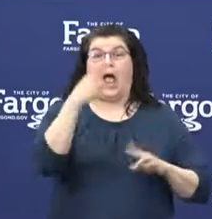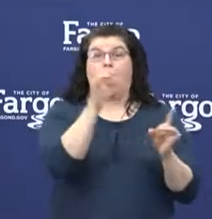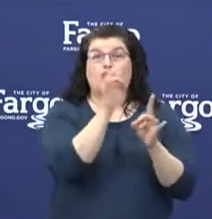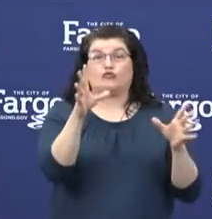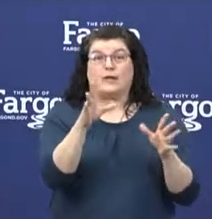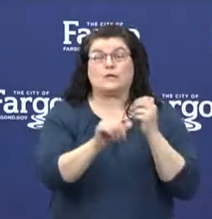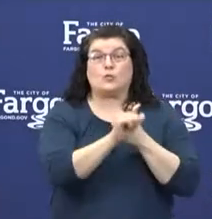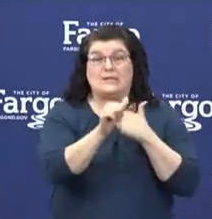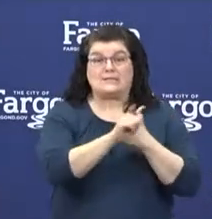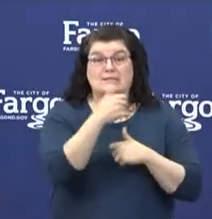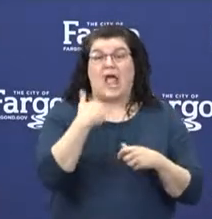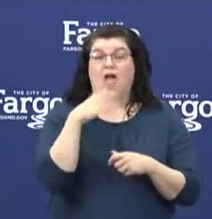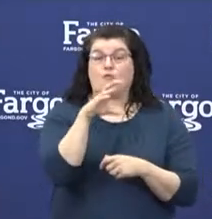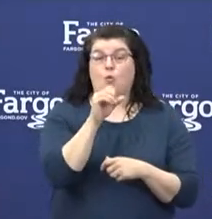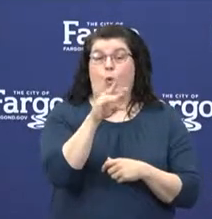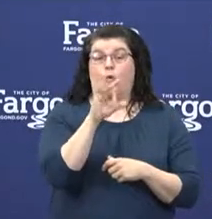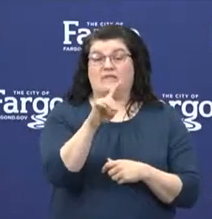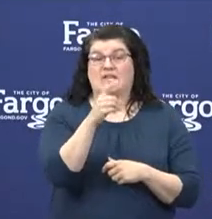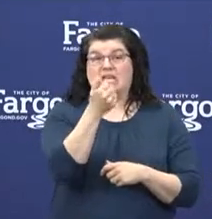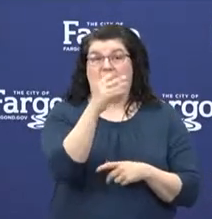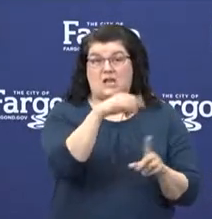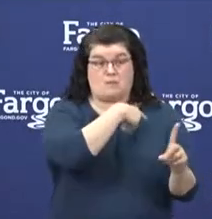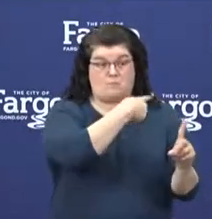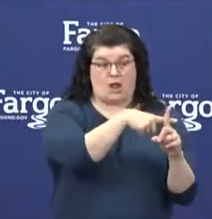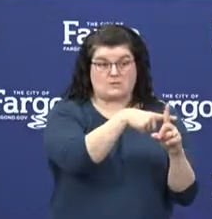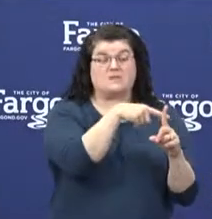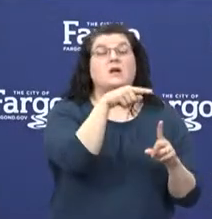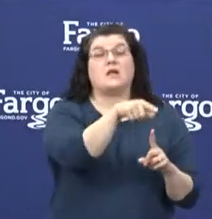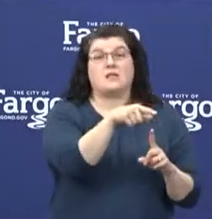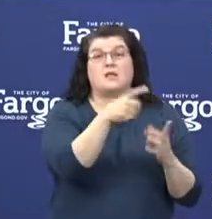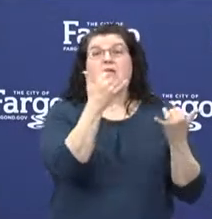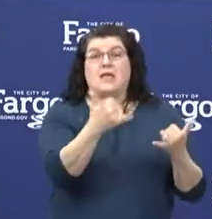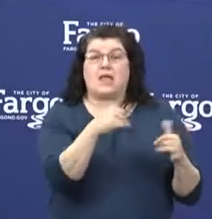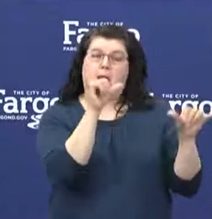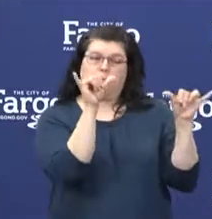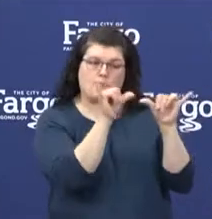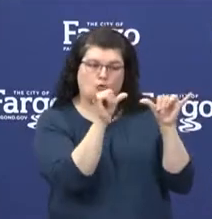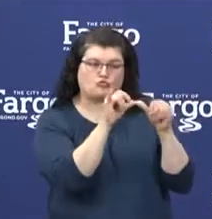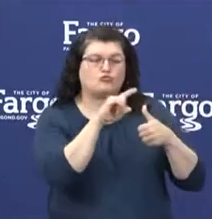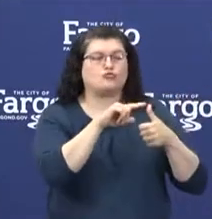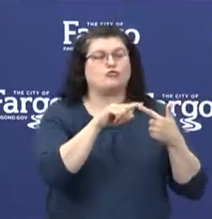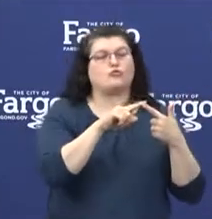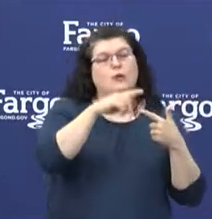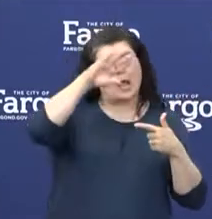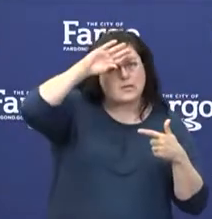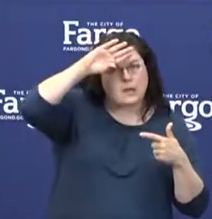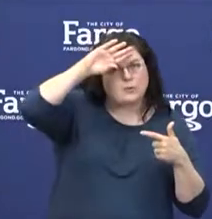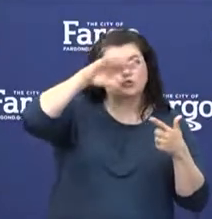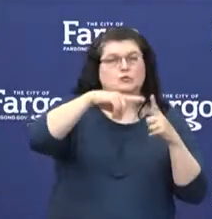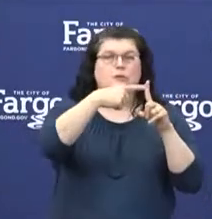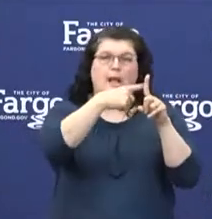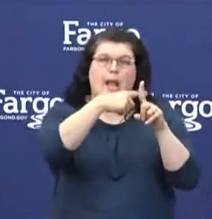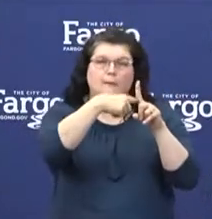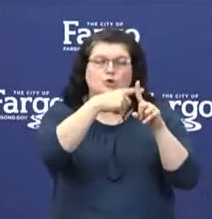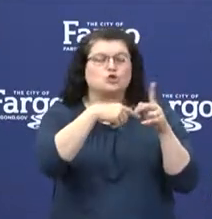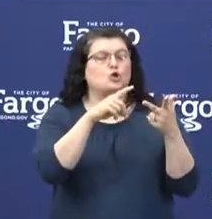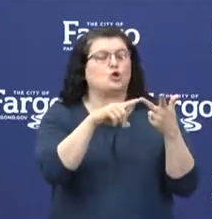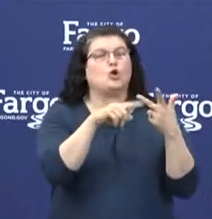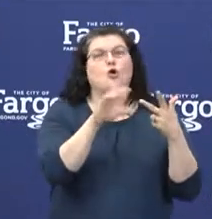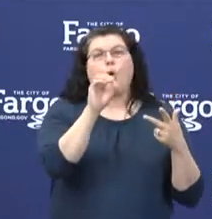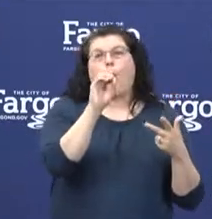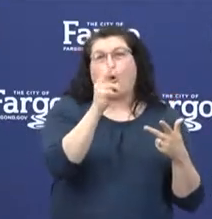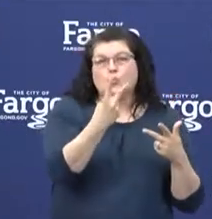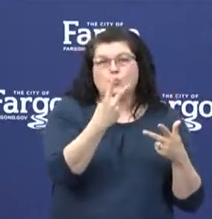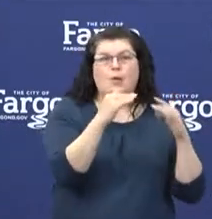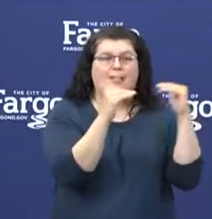-19 diagnosis. In this program, patients can measure and report their temperature and oxygen levels while receiving the